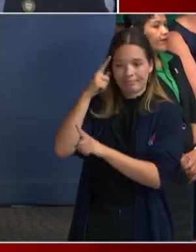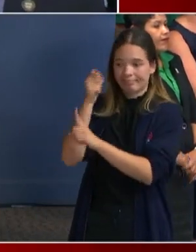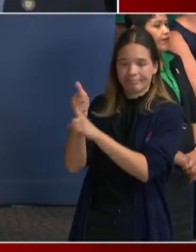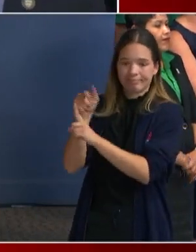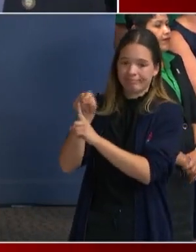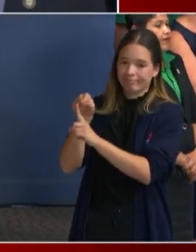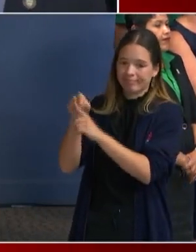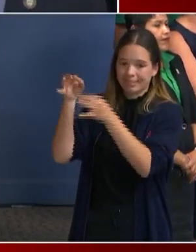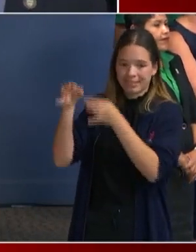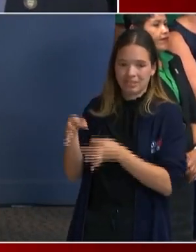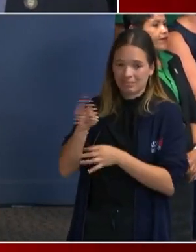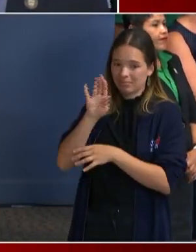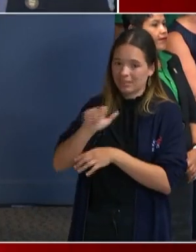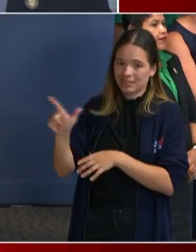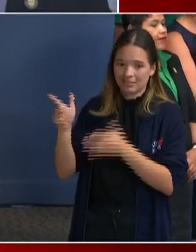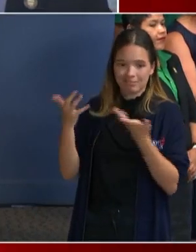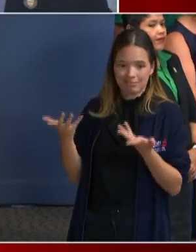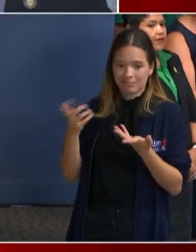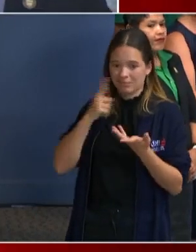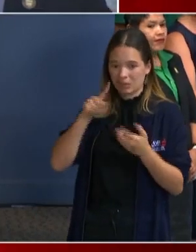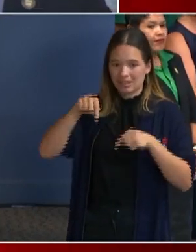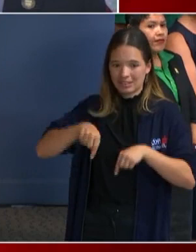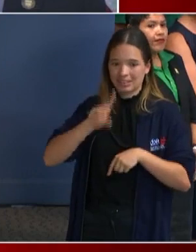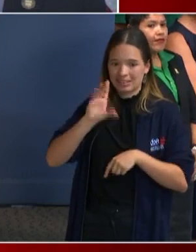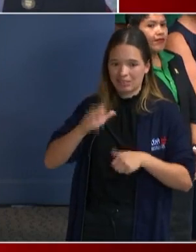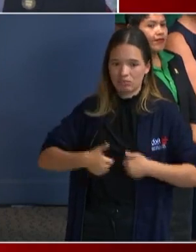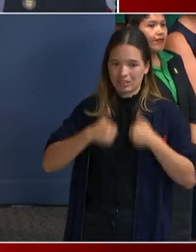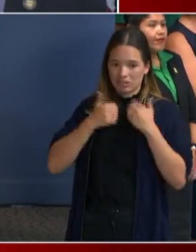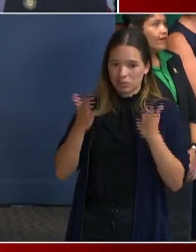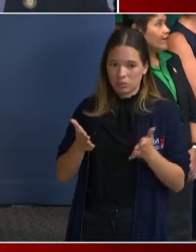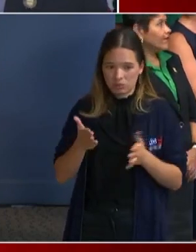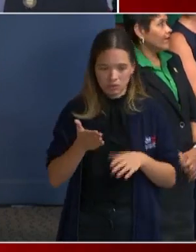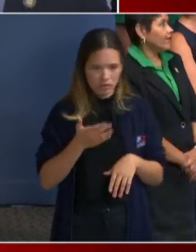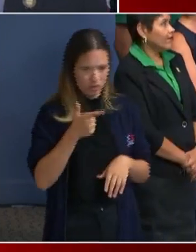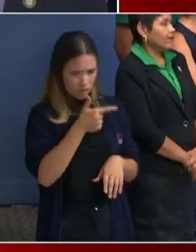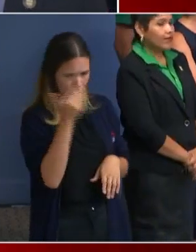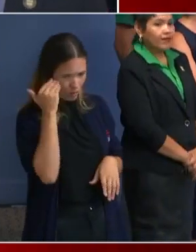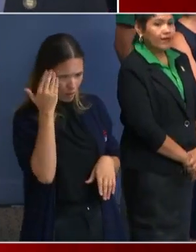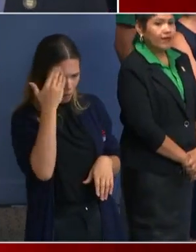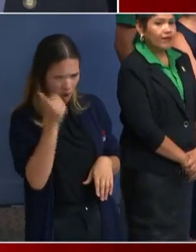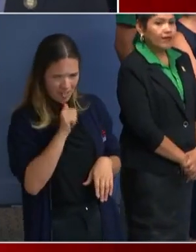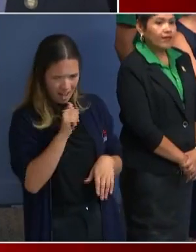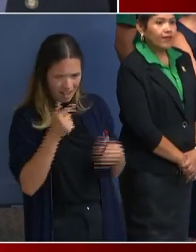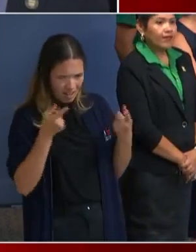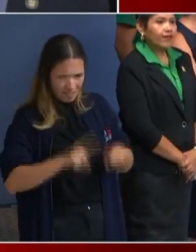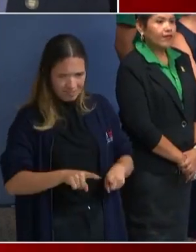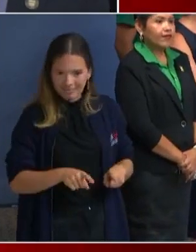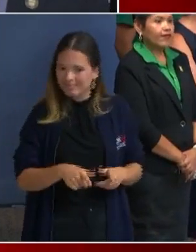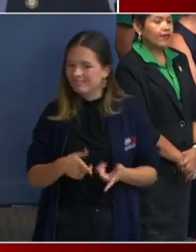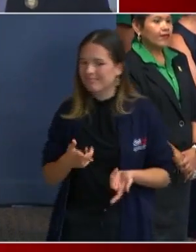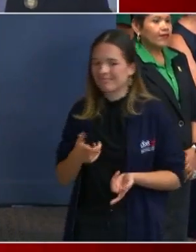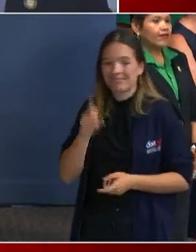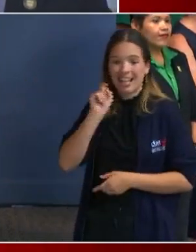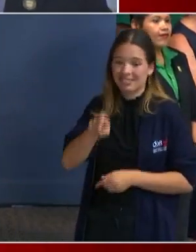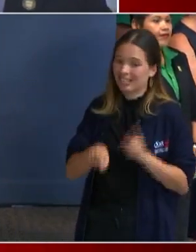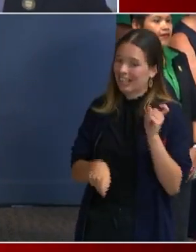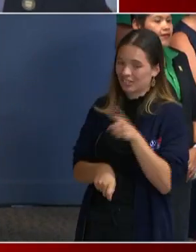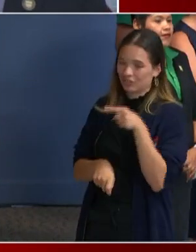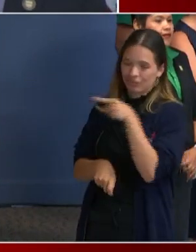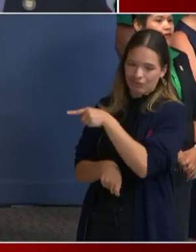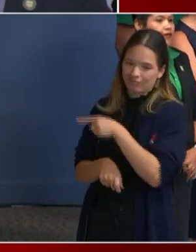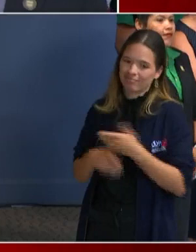And we hope that it proceeds. Do know why she hasn't done that yet? You would have to ask her. Any questions? Any last question?